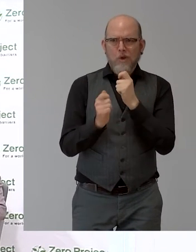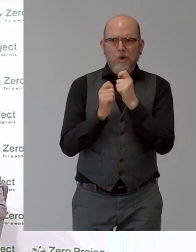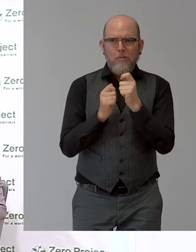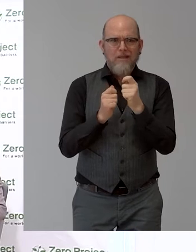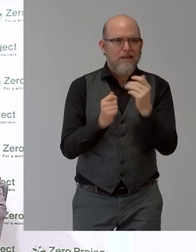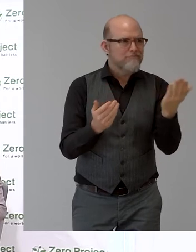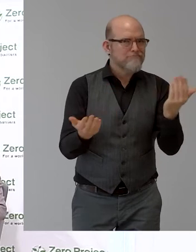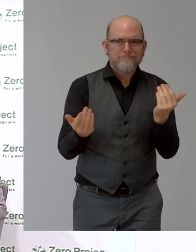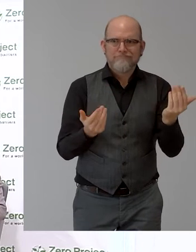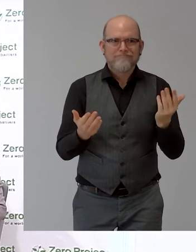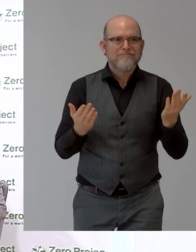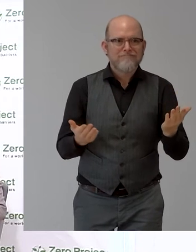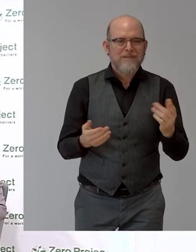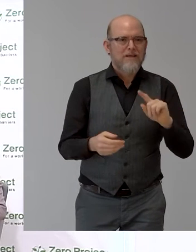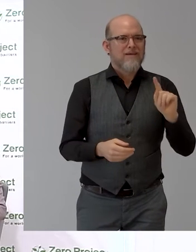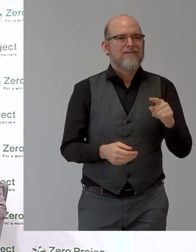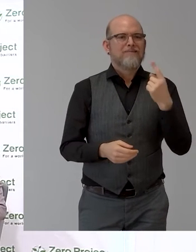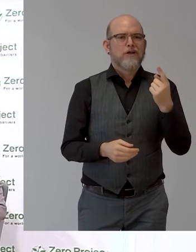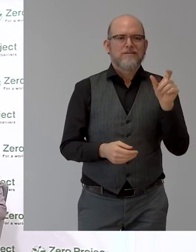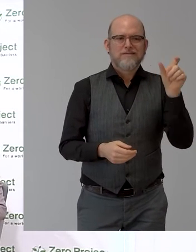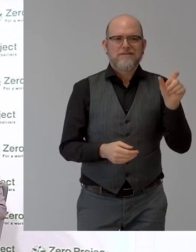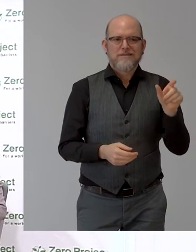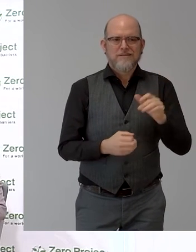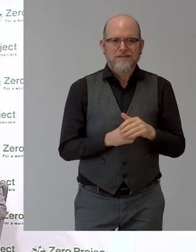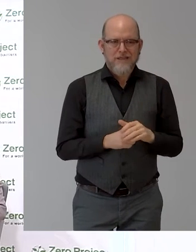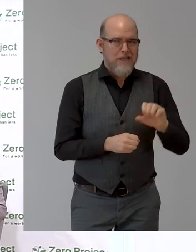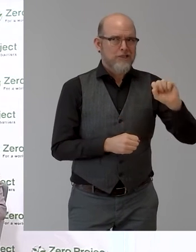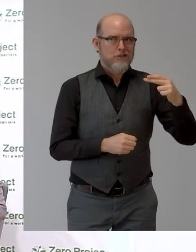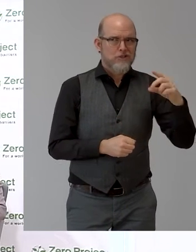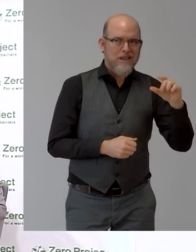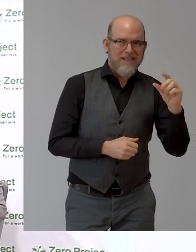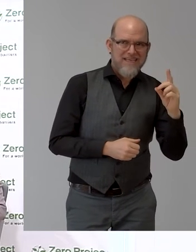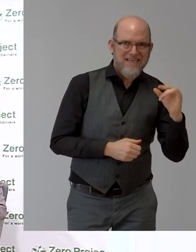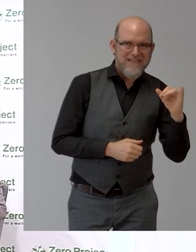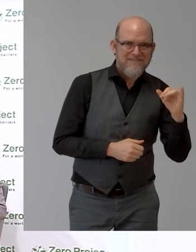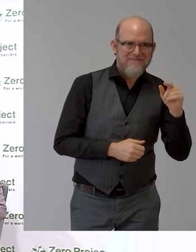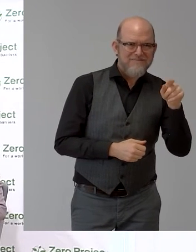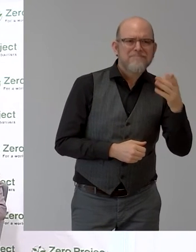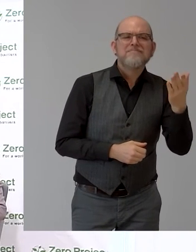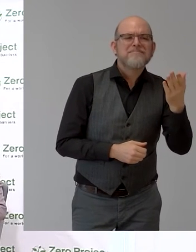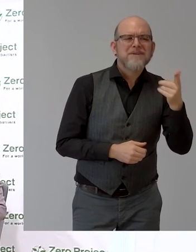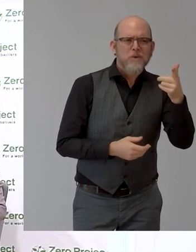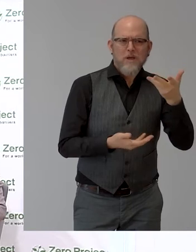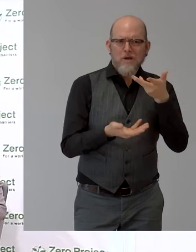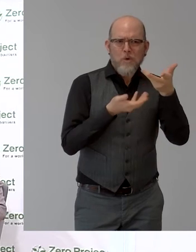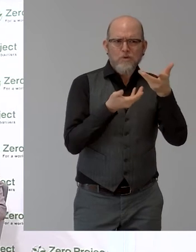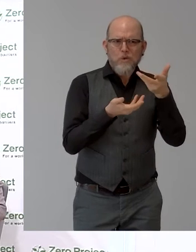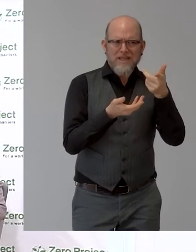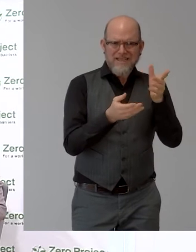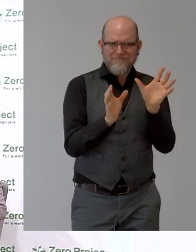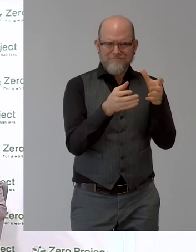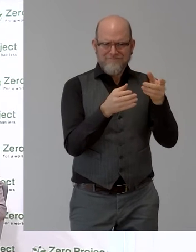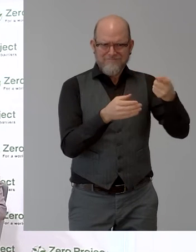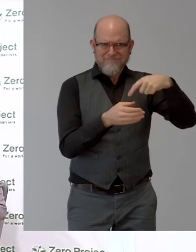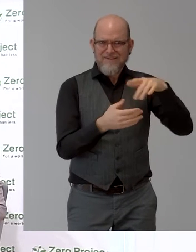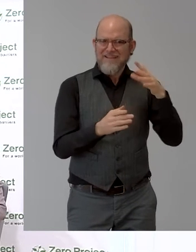Let us start with you, Shadi. You have been on the advisory board. Thank you very much for that. So you have seen it before. What do you like about it